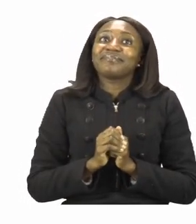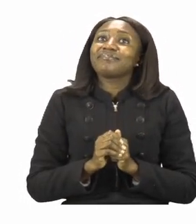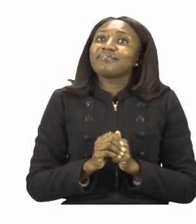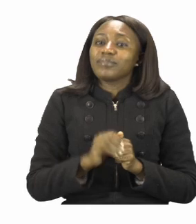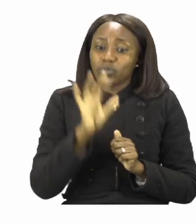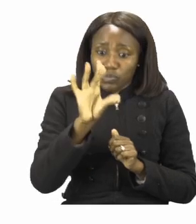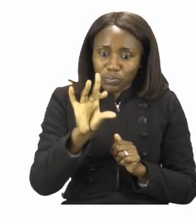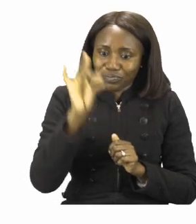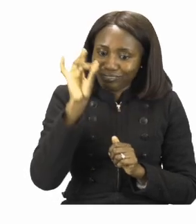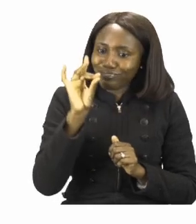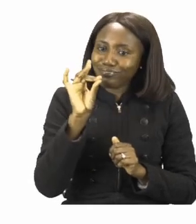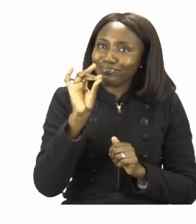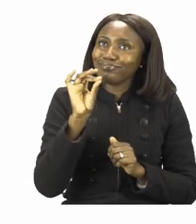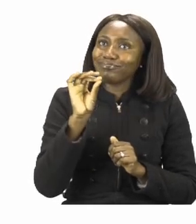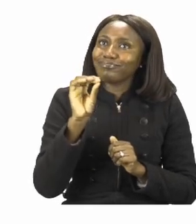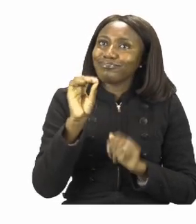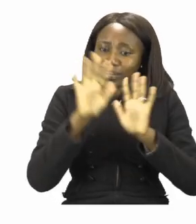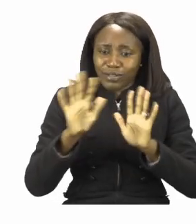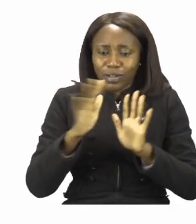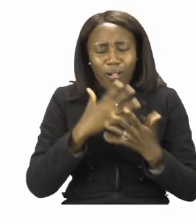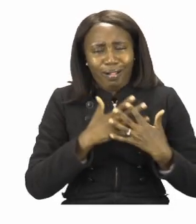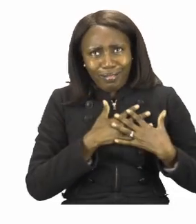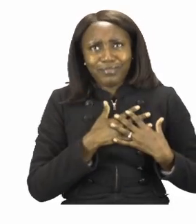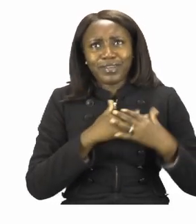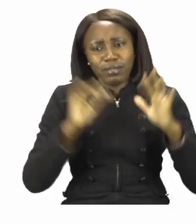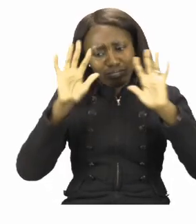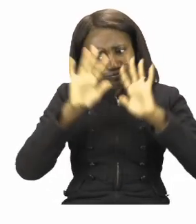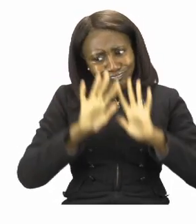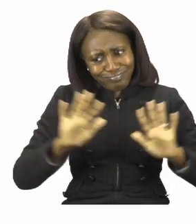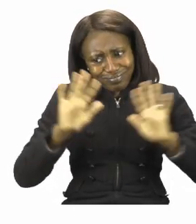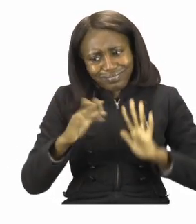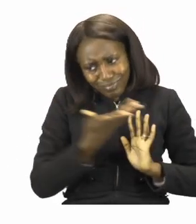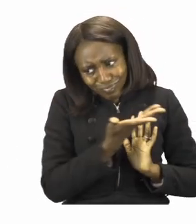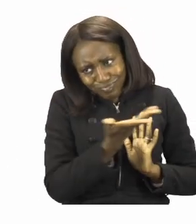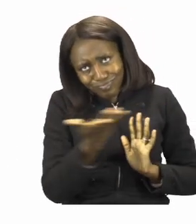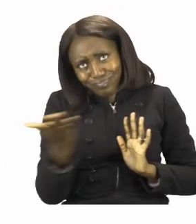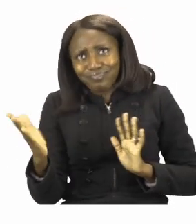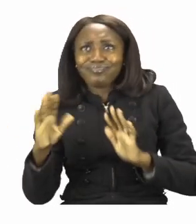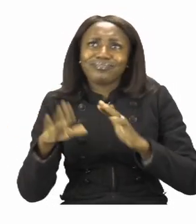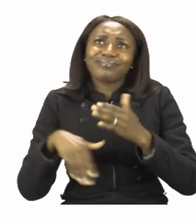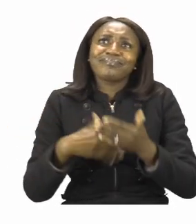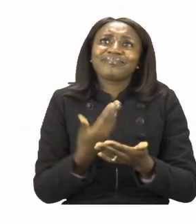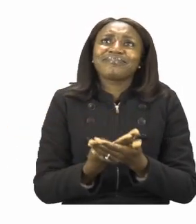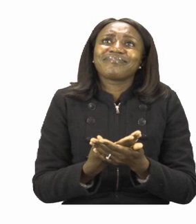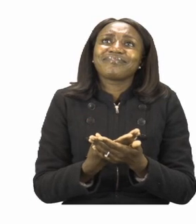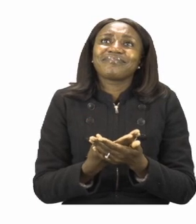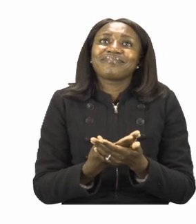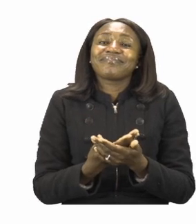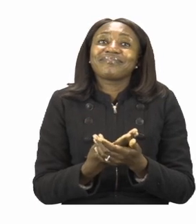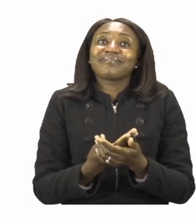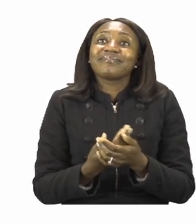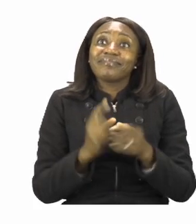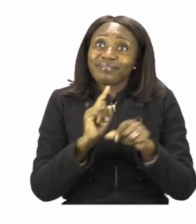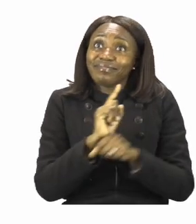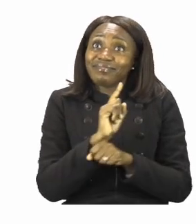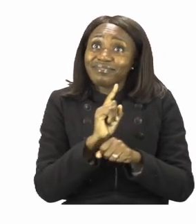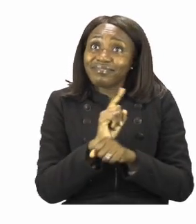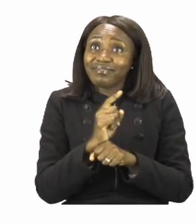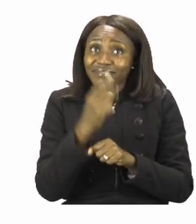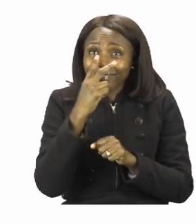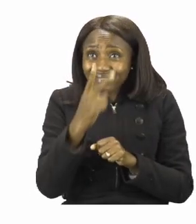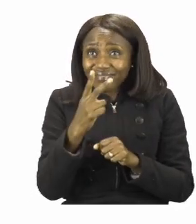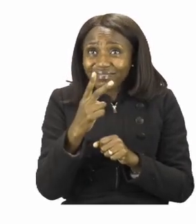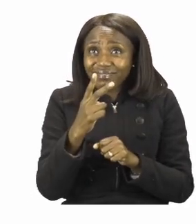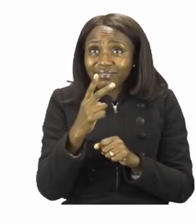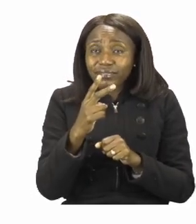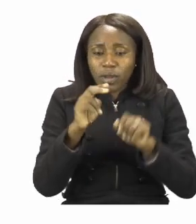colour and then you're going to colour all of the pictures you can see. The first one that we can see is of